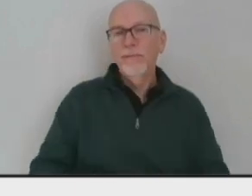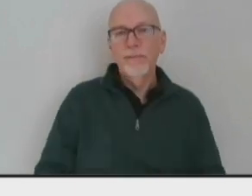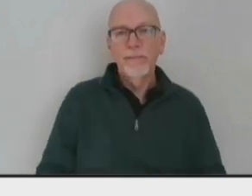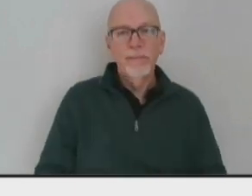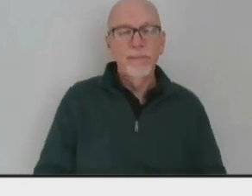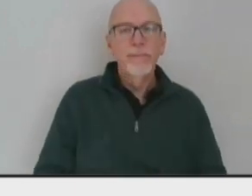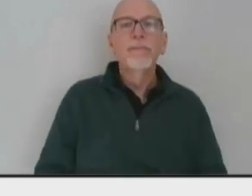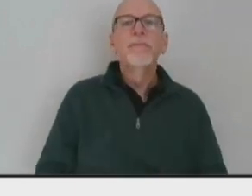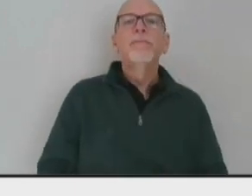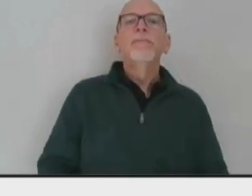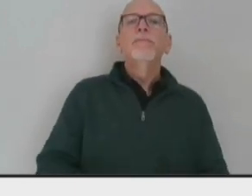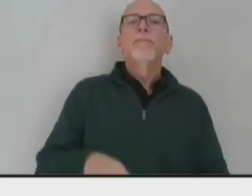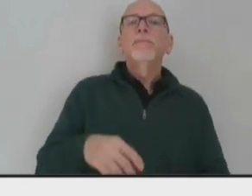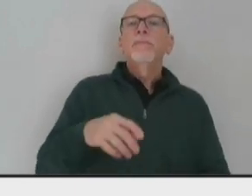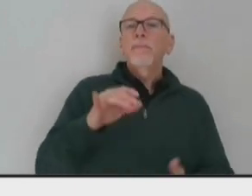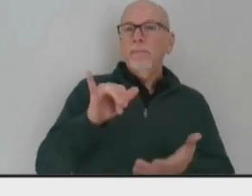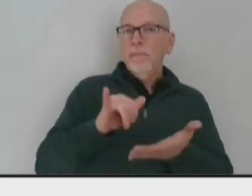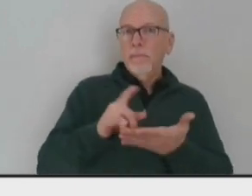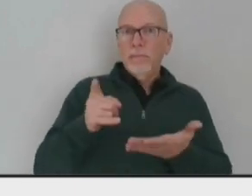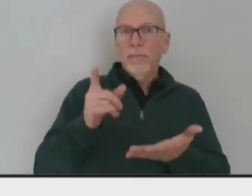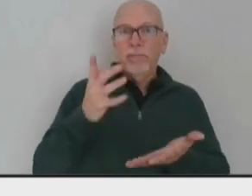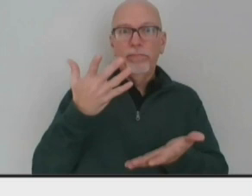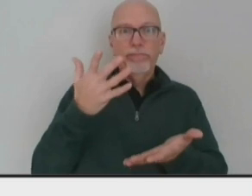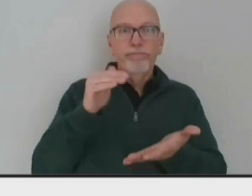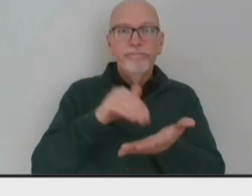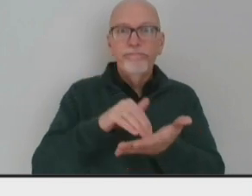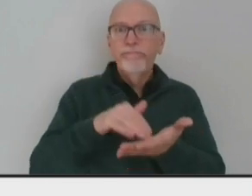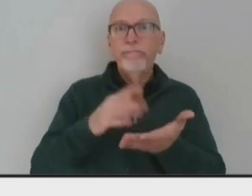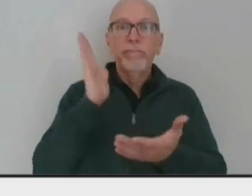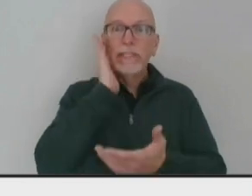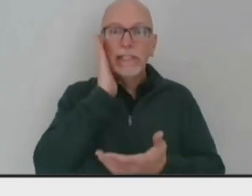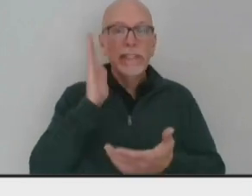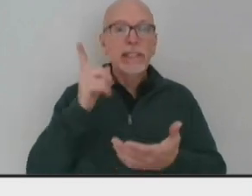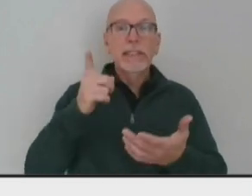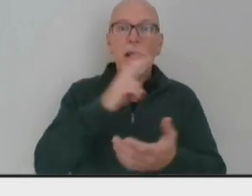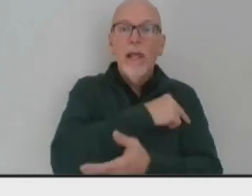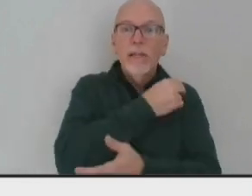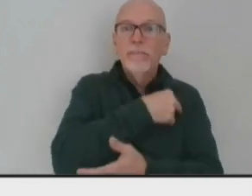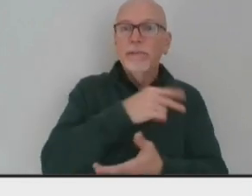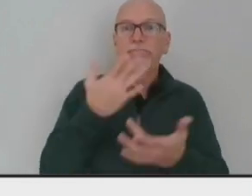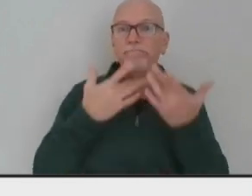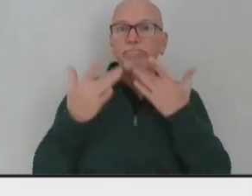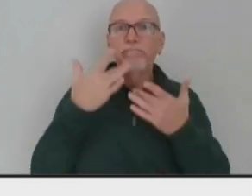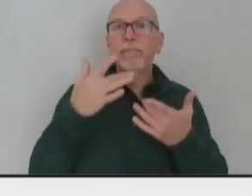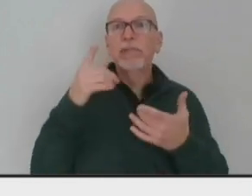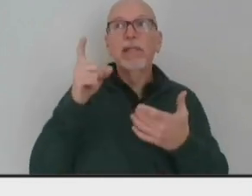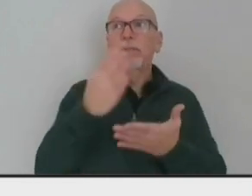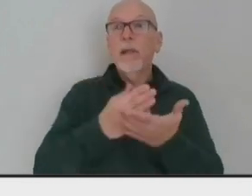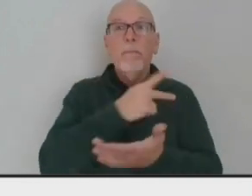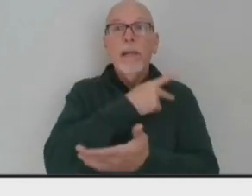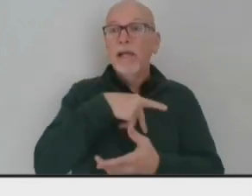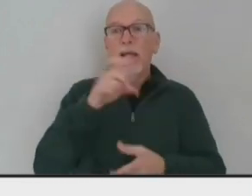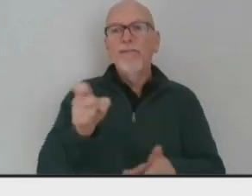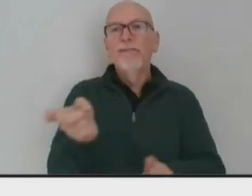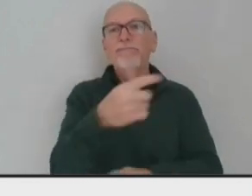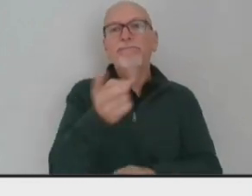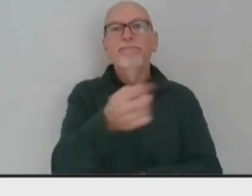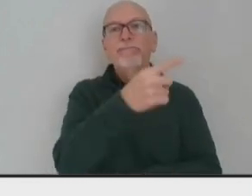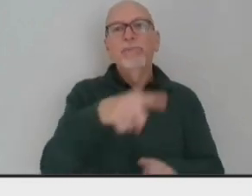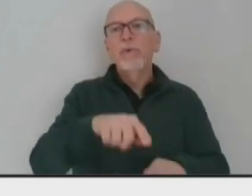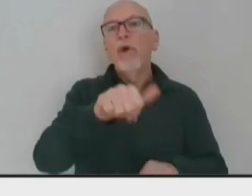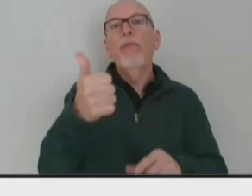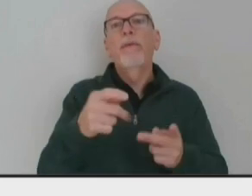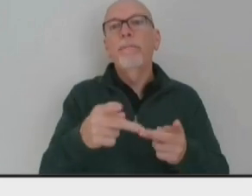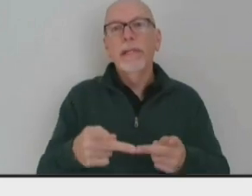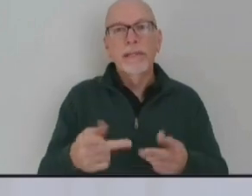noted, beds are in short supply in many hospitals, and many have had to redirect patients to other facilities, known as